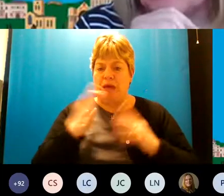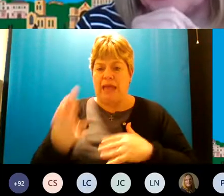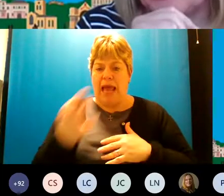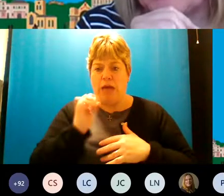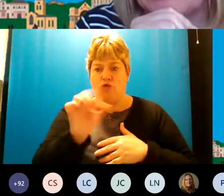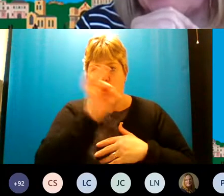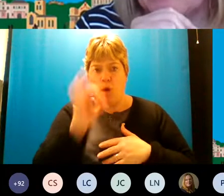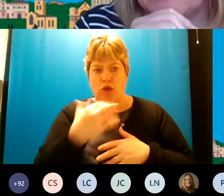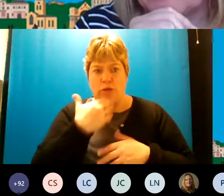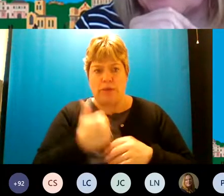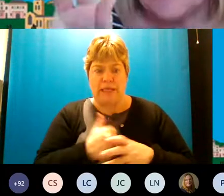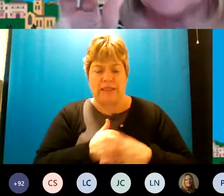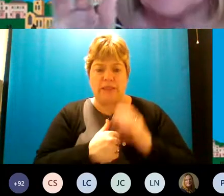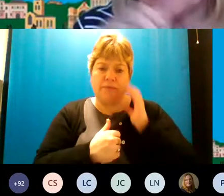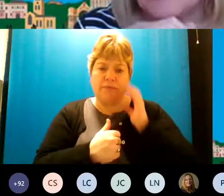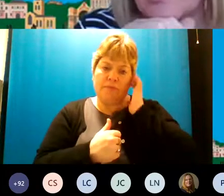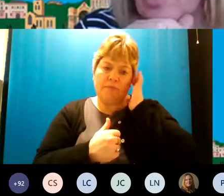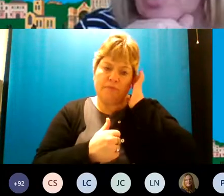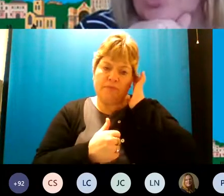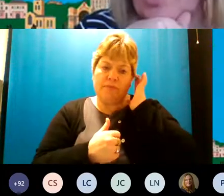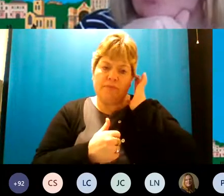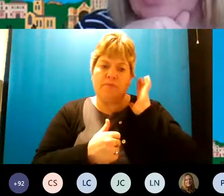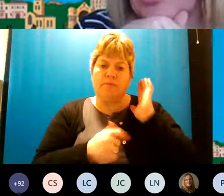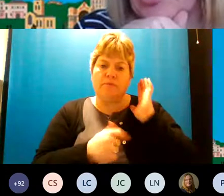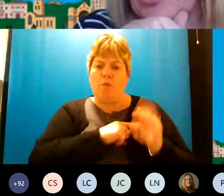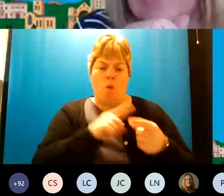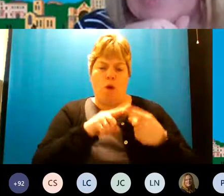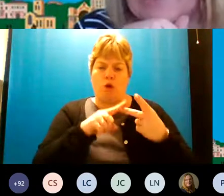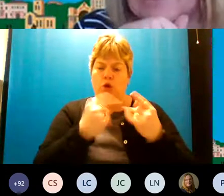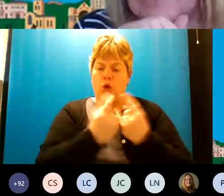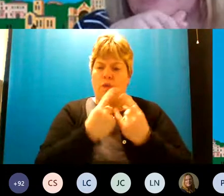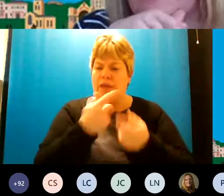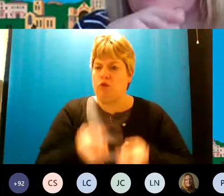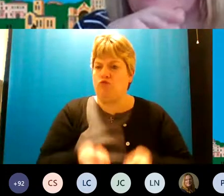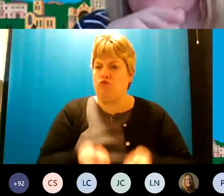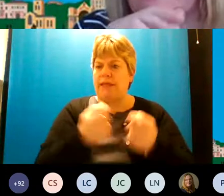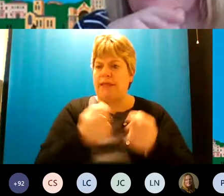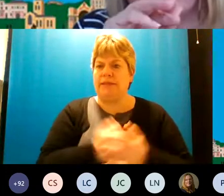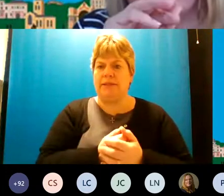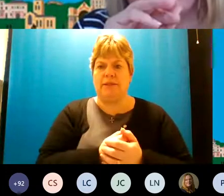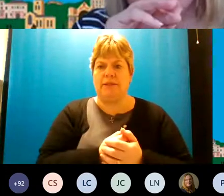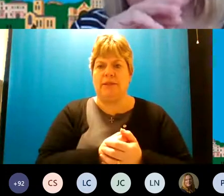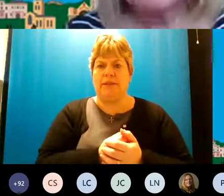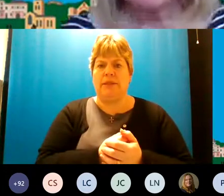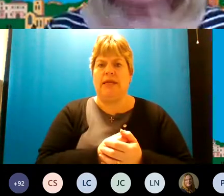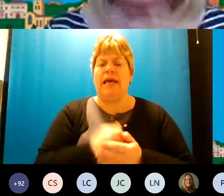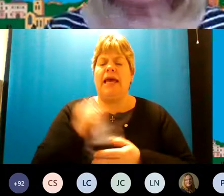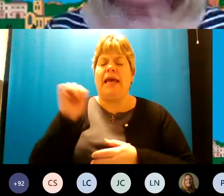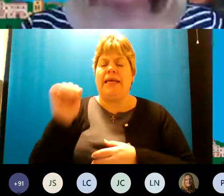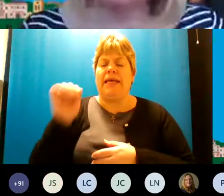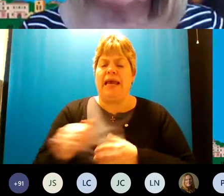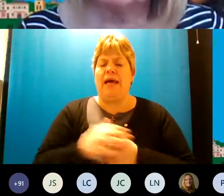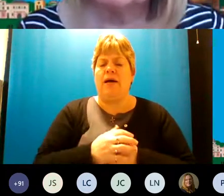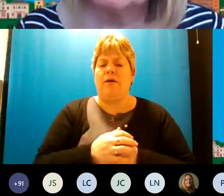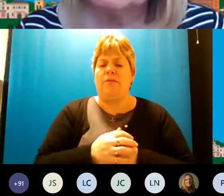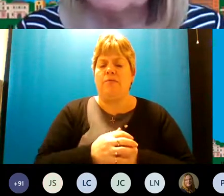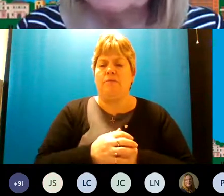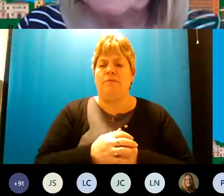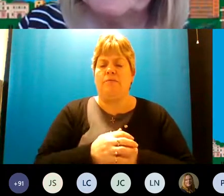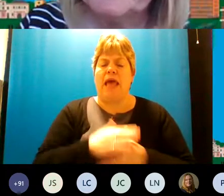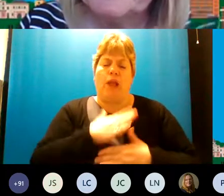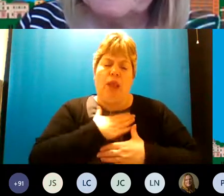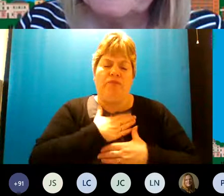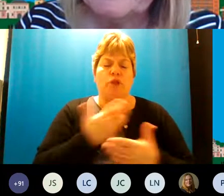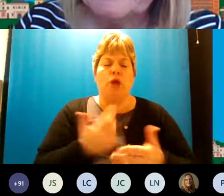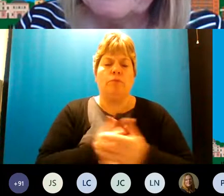your question if if that's okay because there were one or two things you raised yeah yeah i'd love to